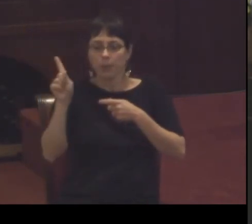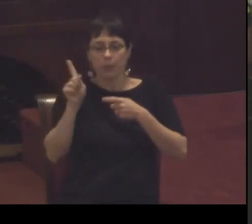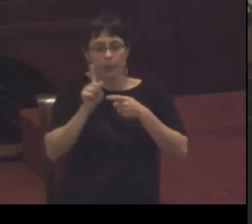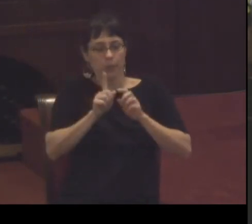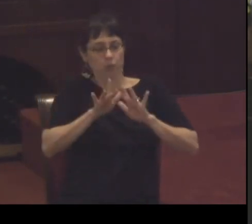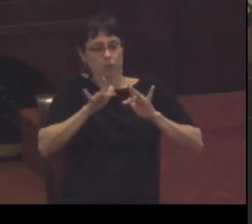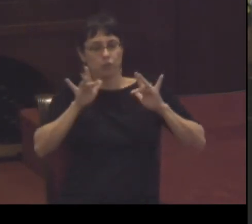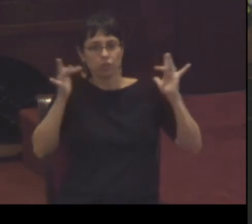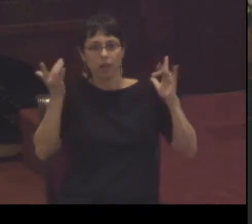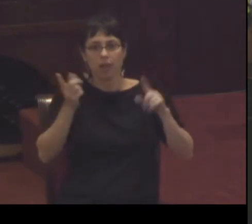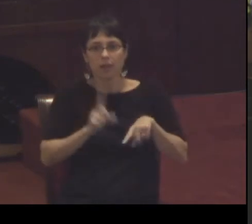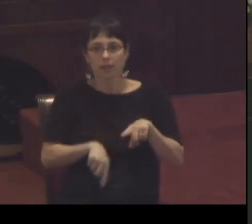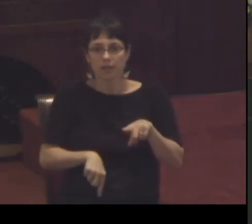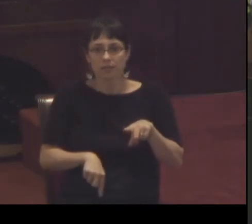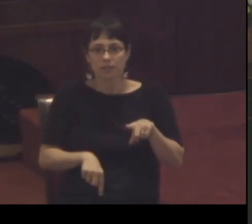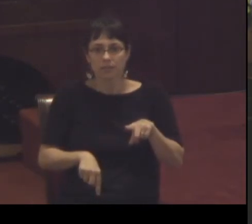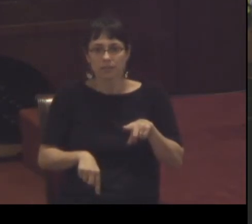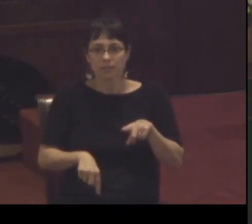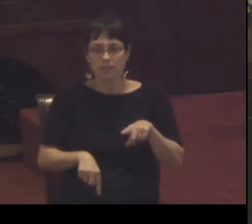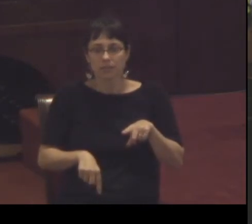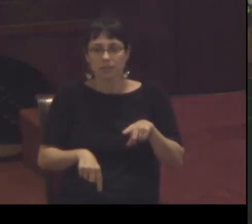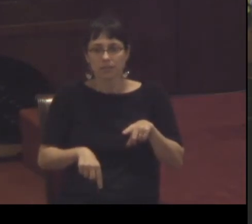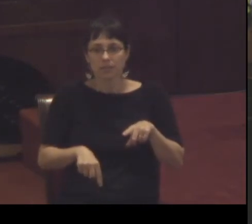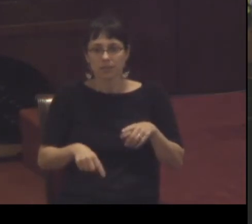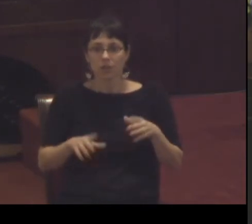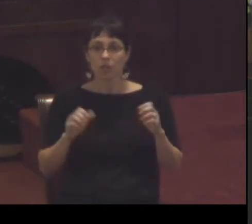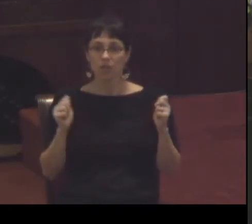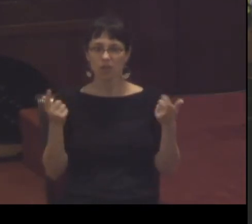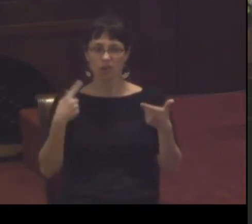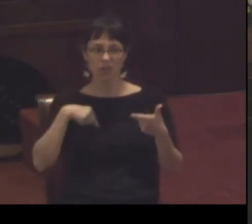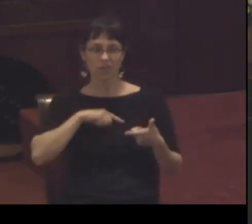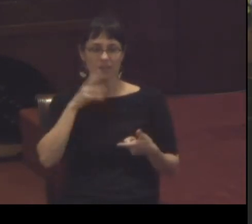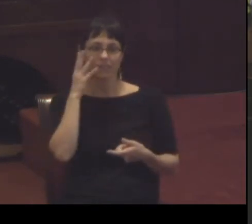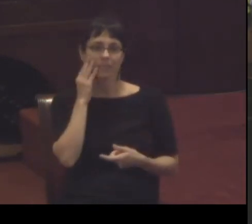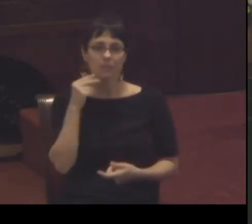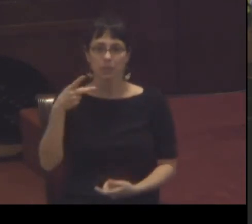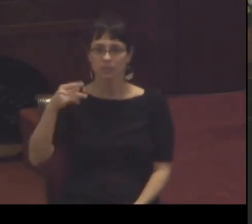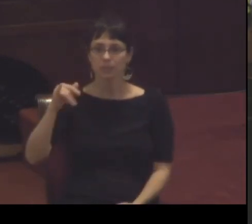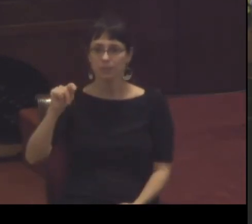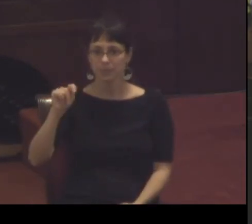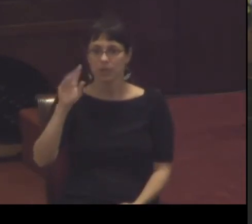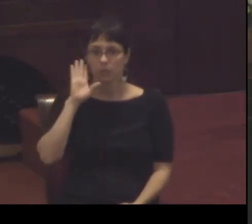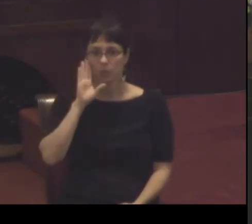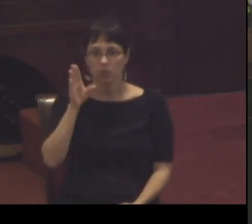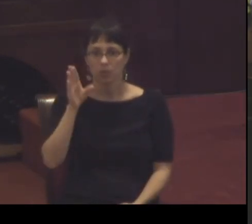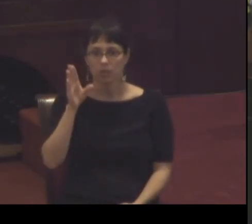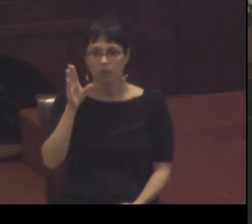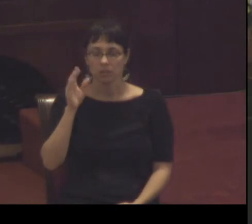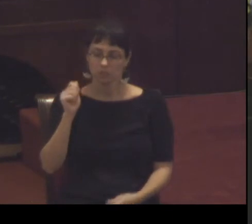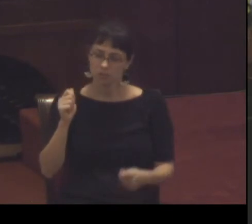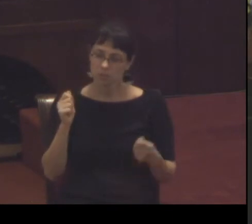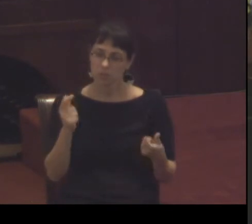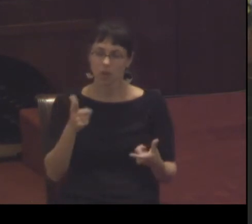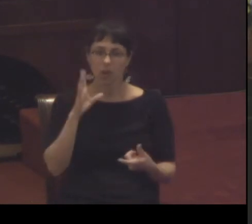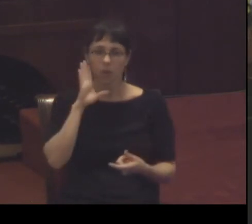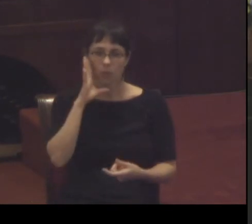we are all going to be in a pit at some point we are all going to feel that our lives whether